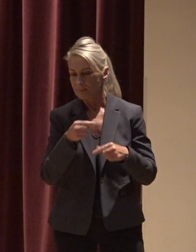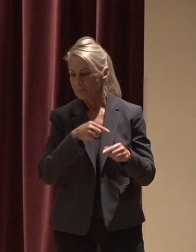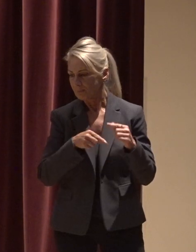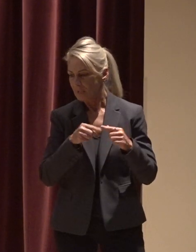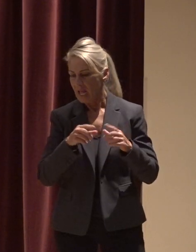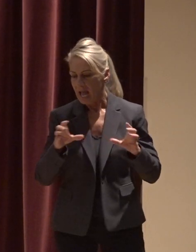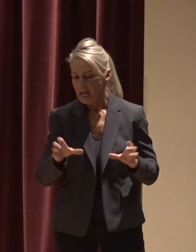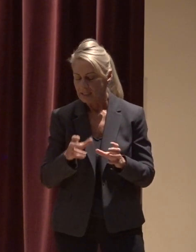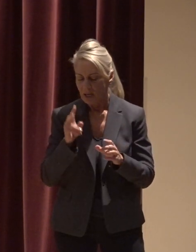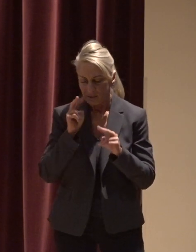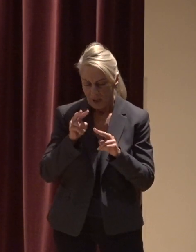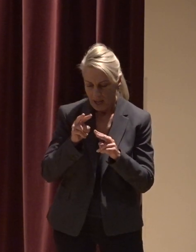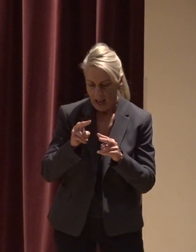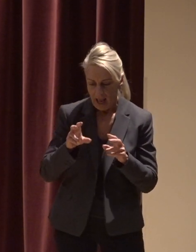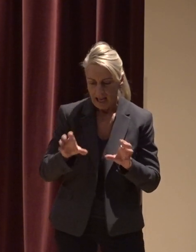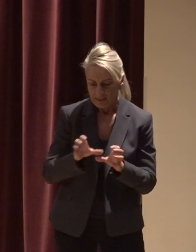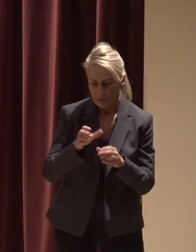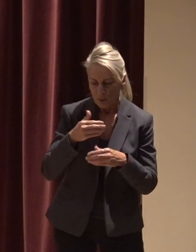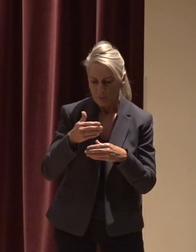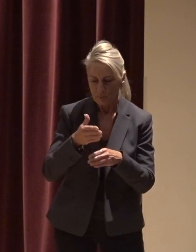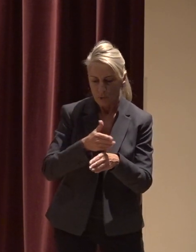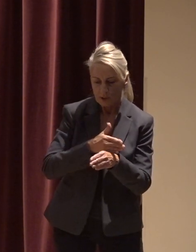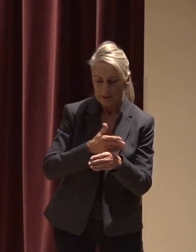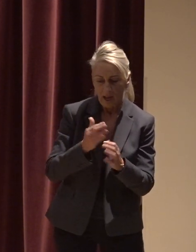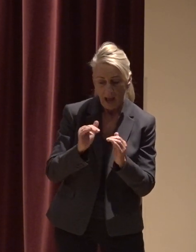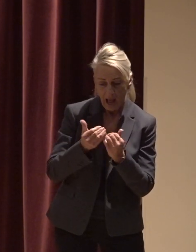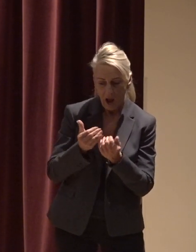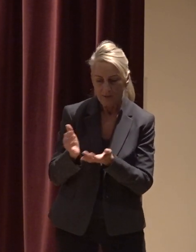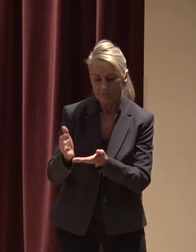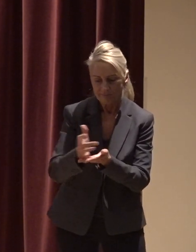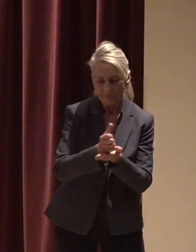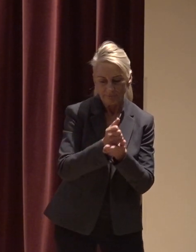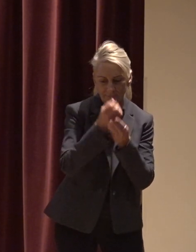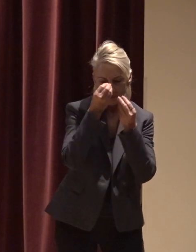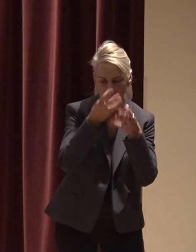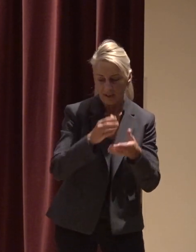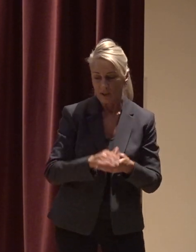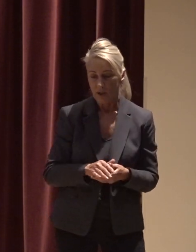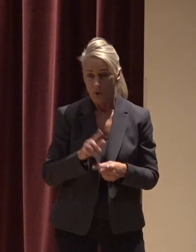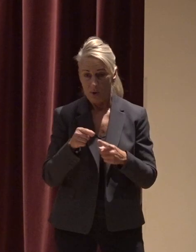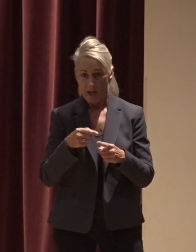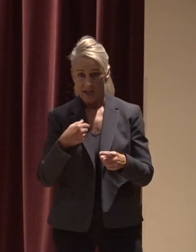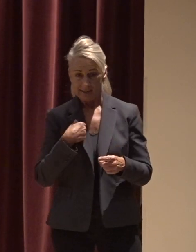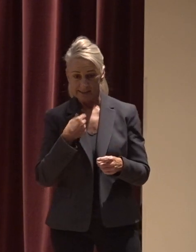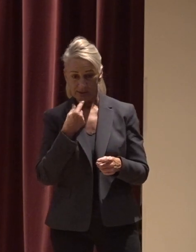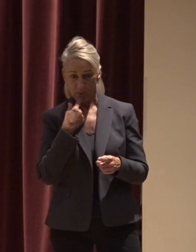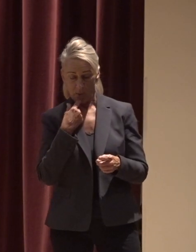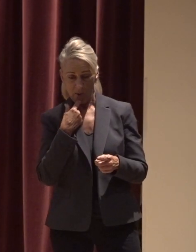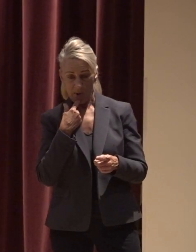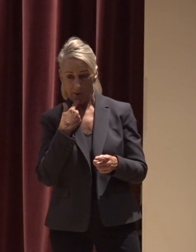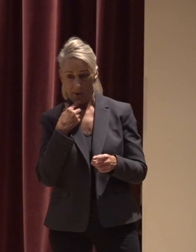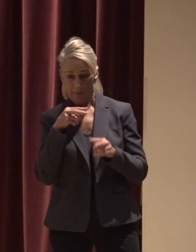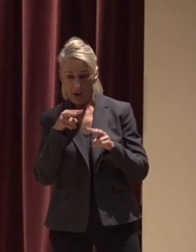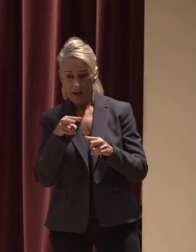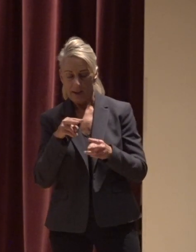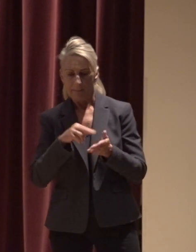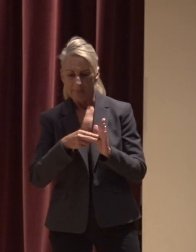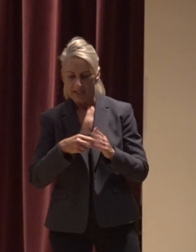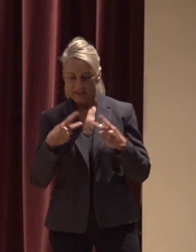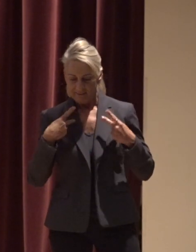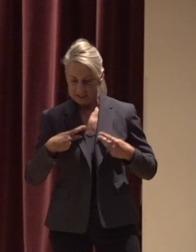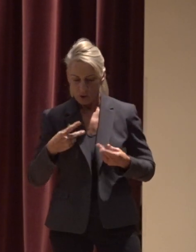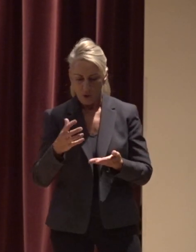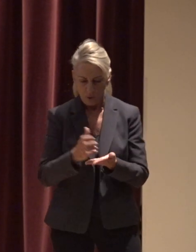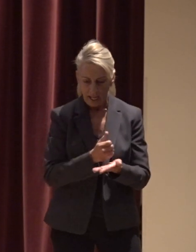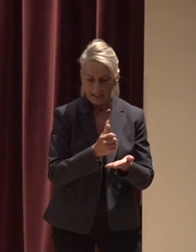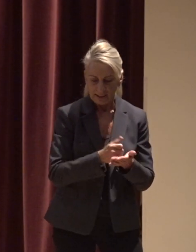progress by gathering and analyzing data but when I talk about monitoring what I'm referring to is the physical collection of